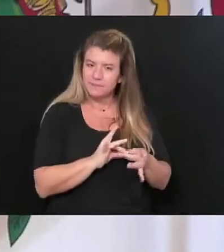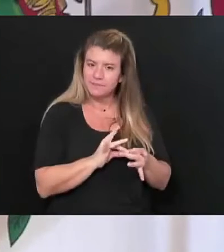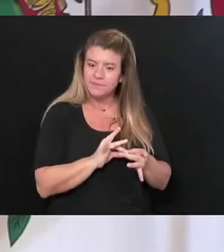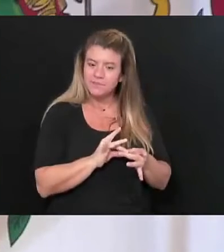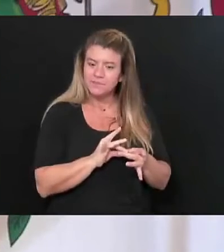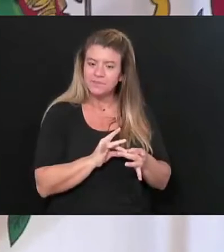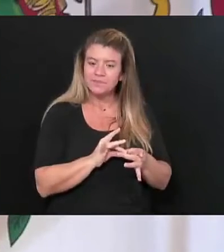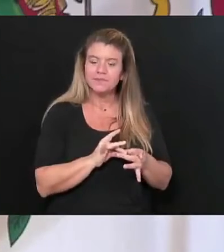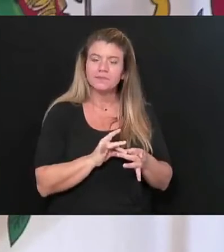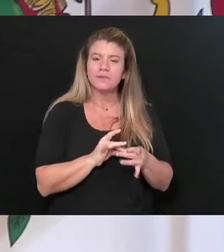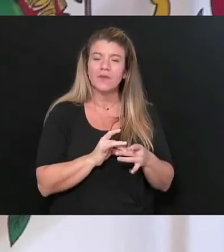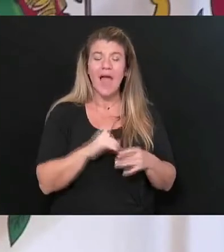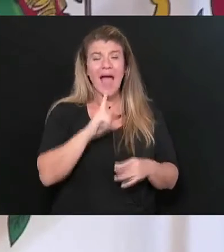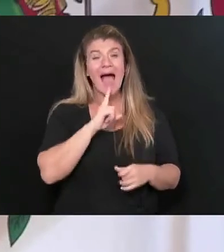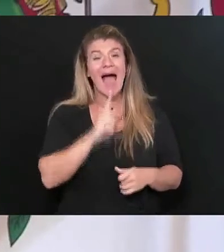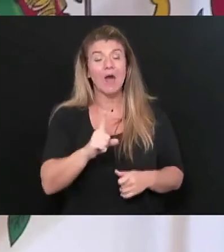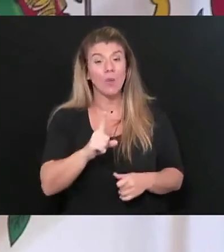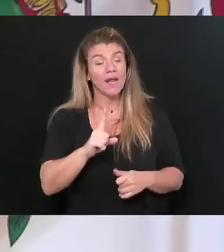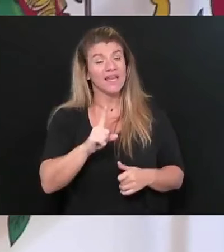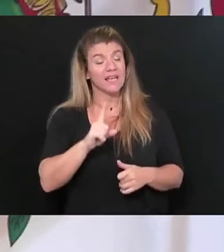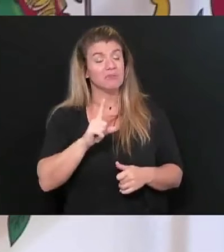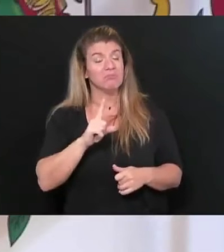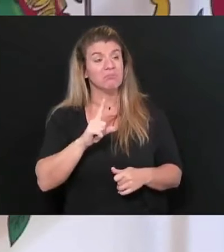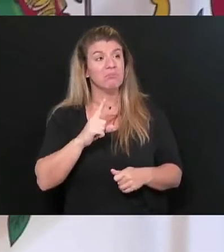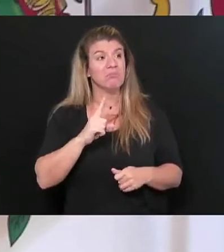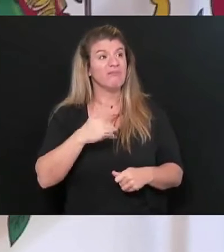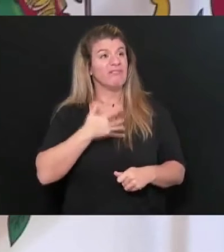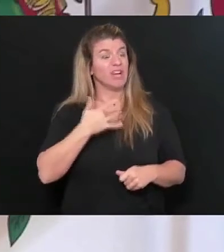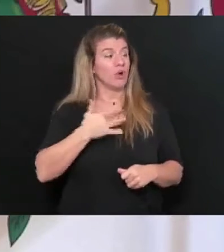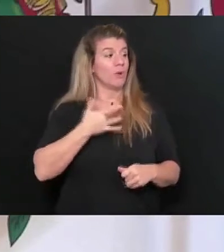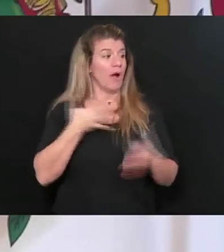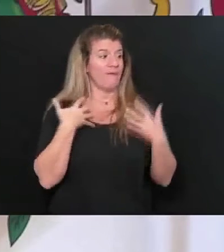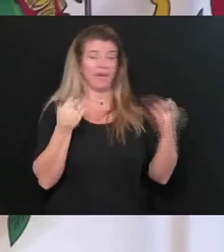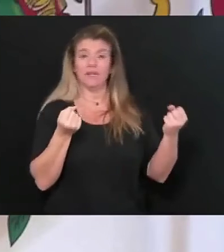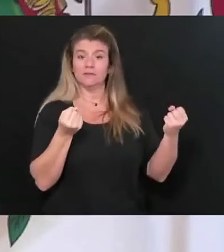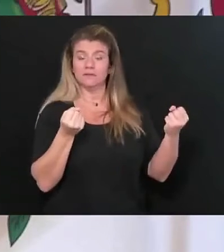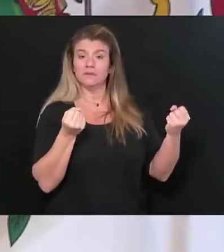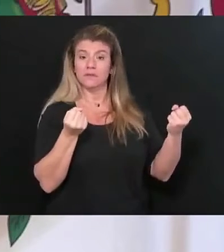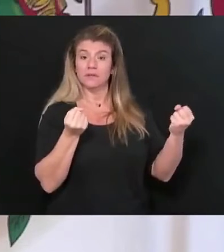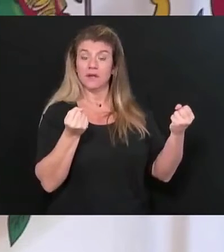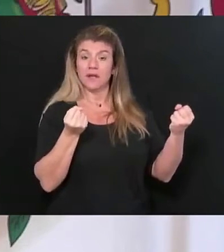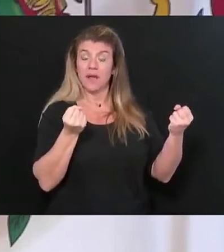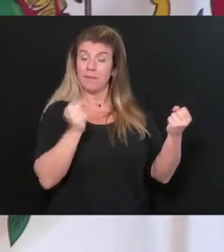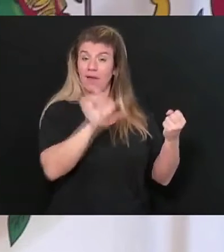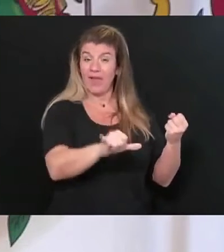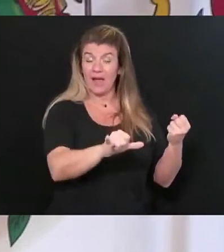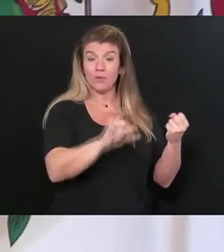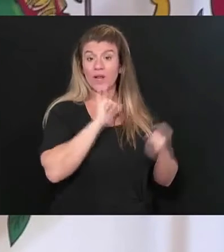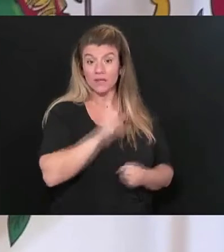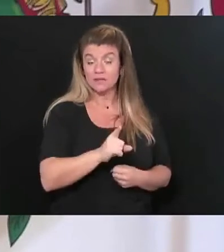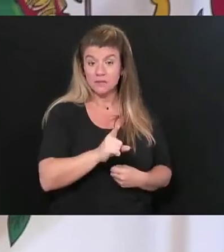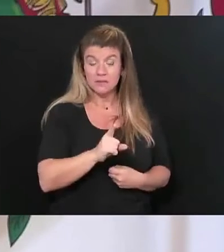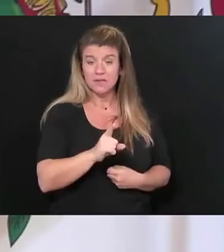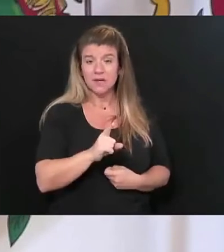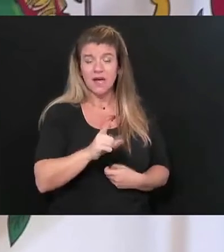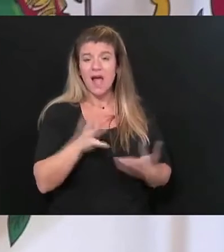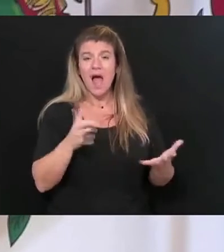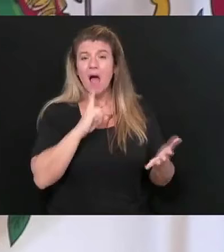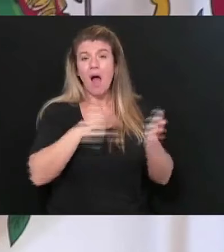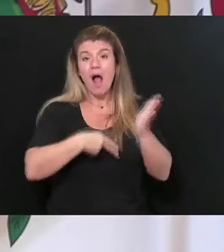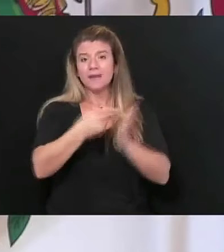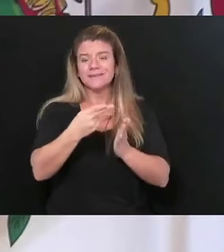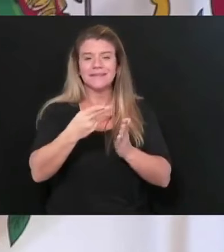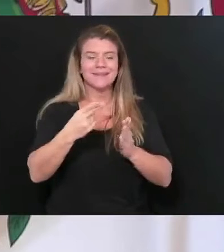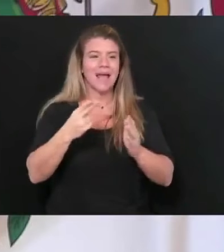I really feel very confidently about this. There's no one there's no one